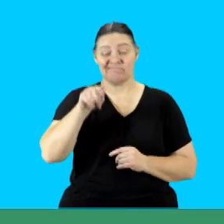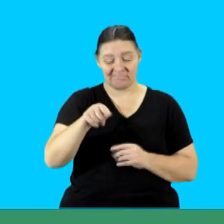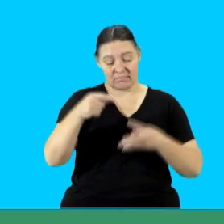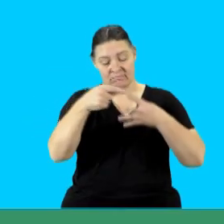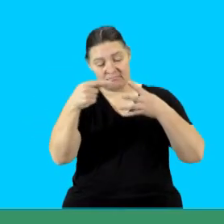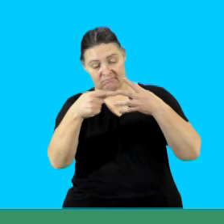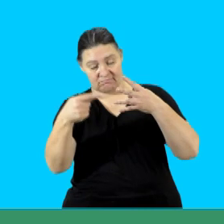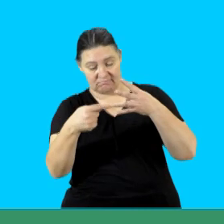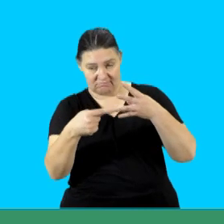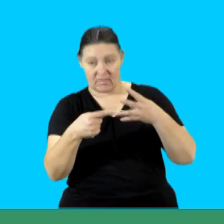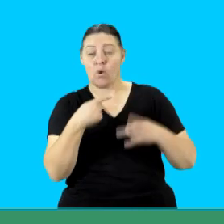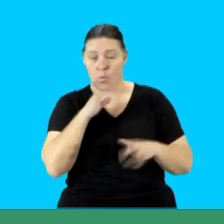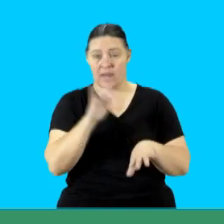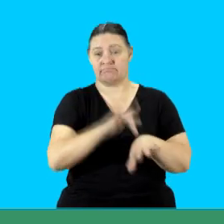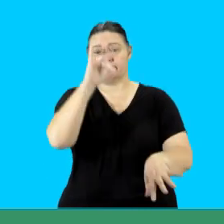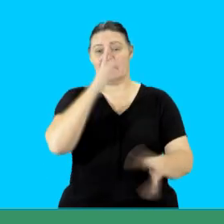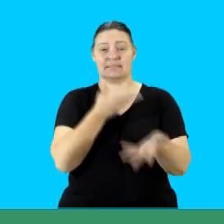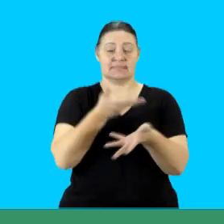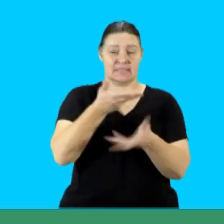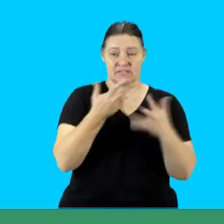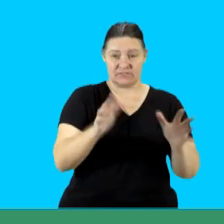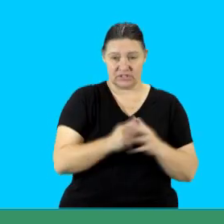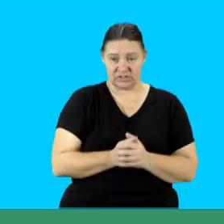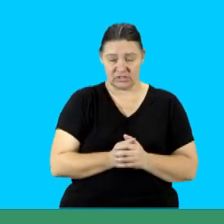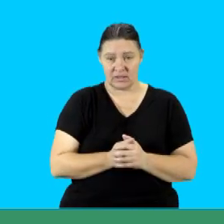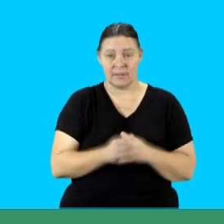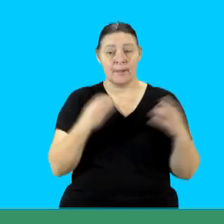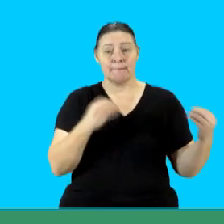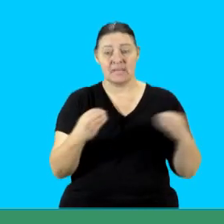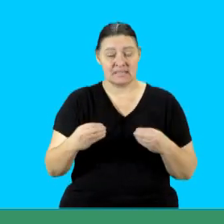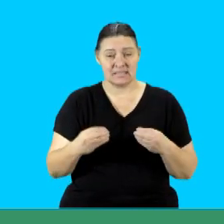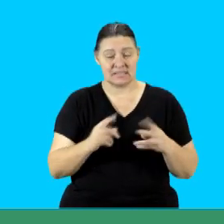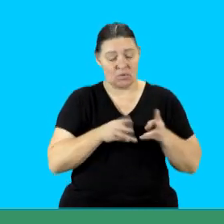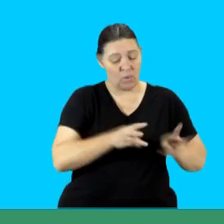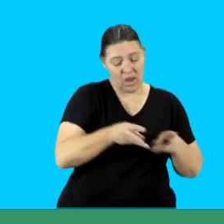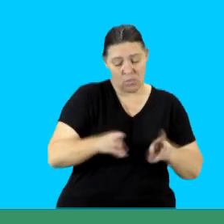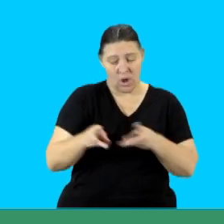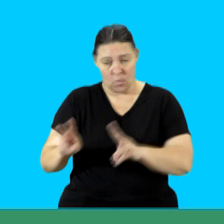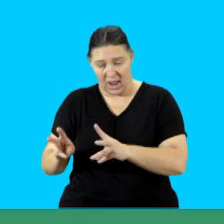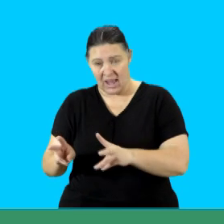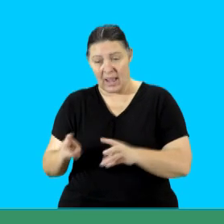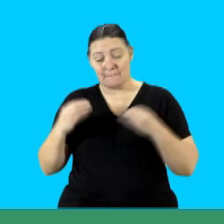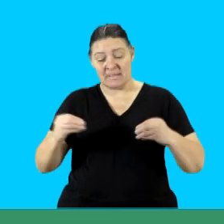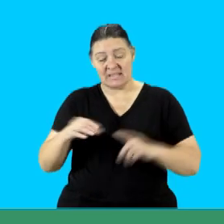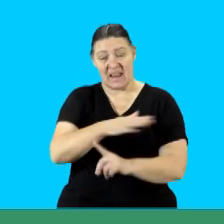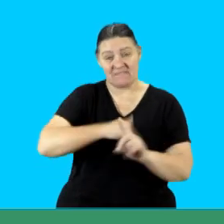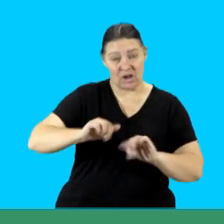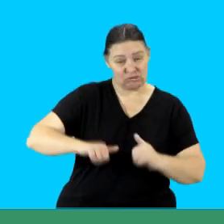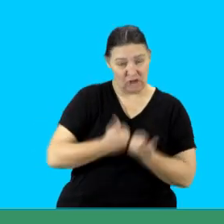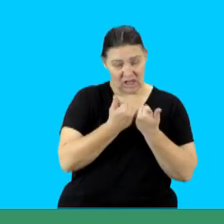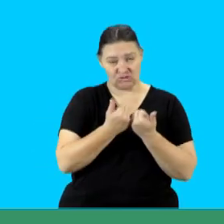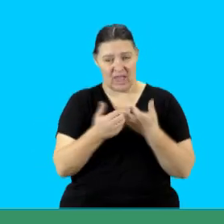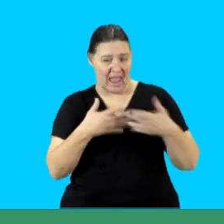are the concepts that we touched upon. Ways businesses can adapt to the challenges of business environments.